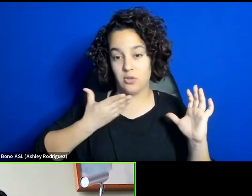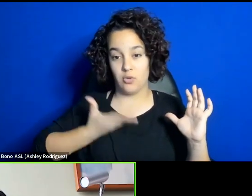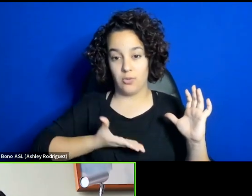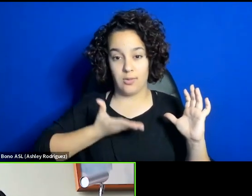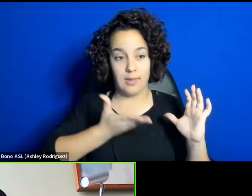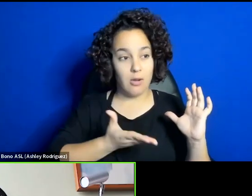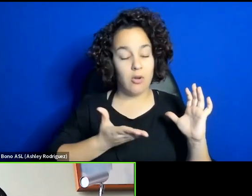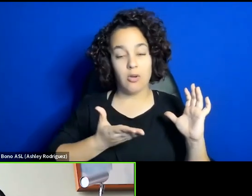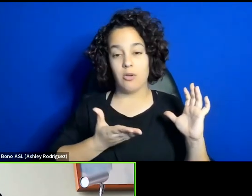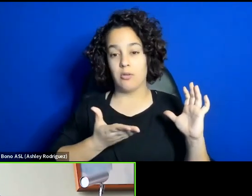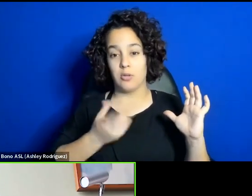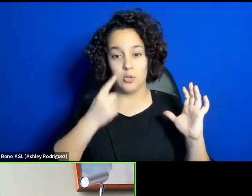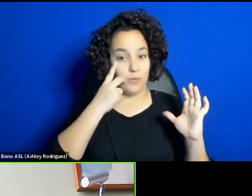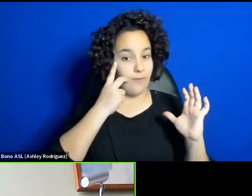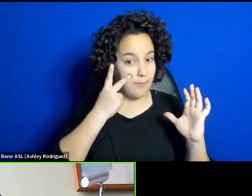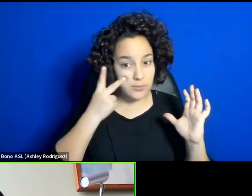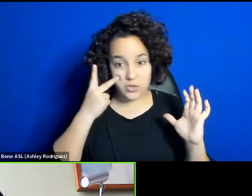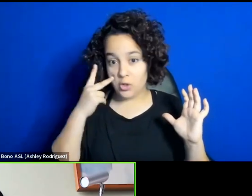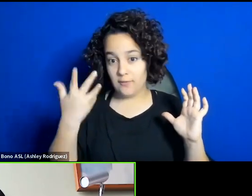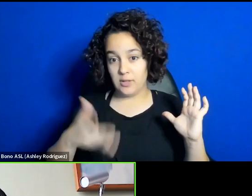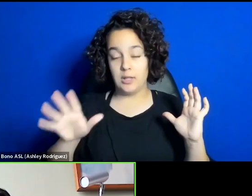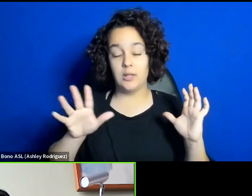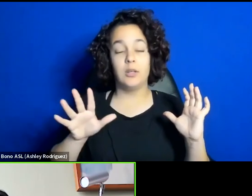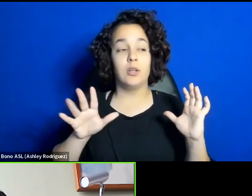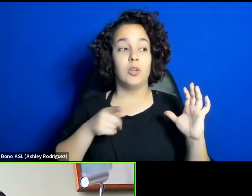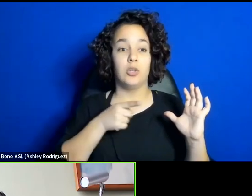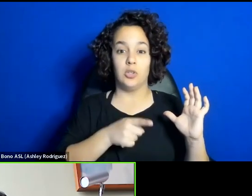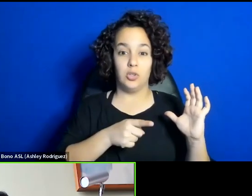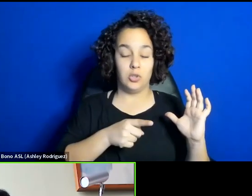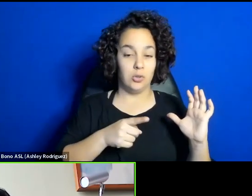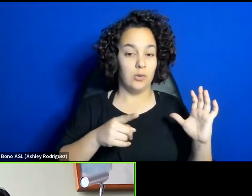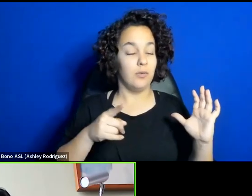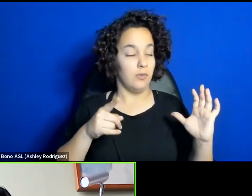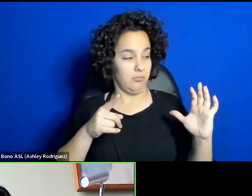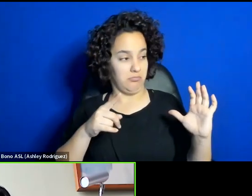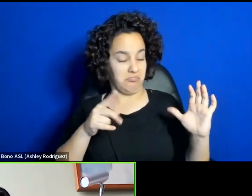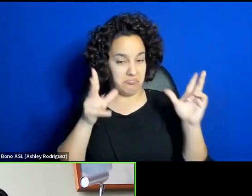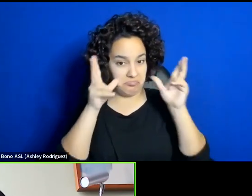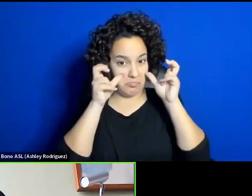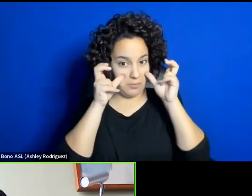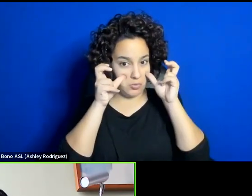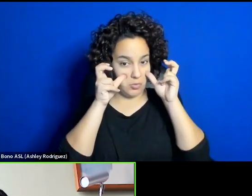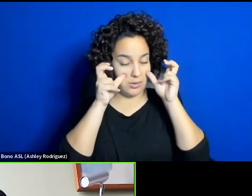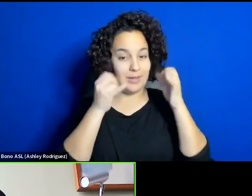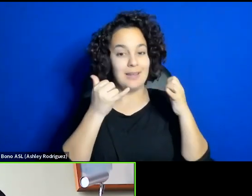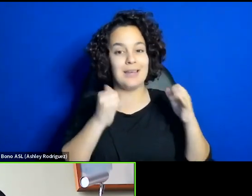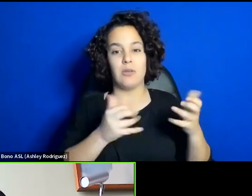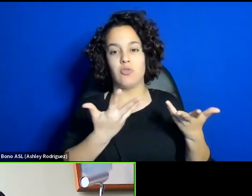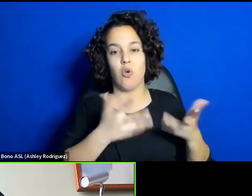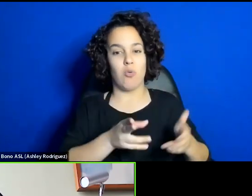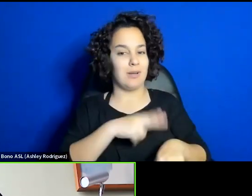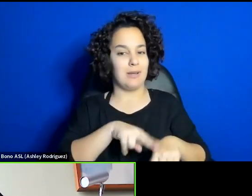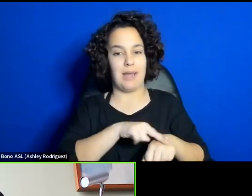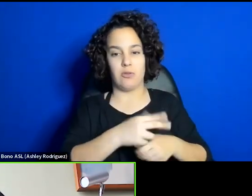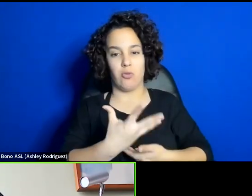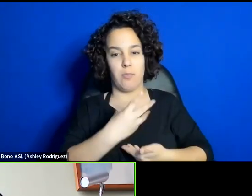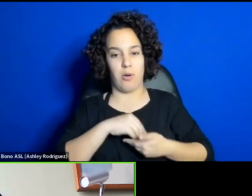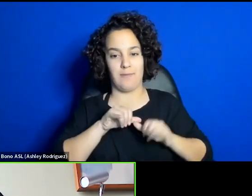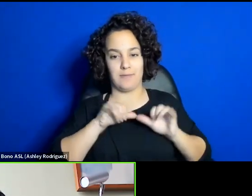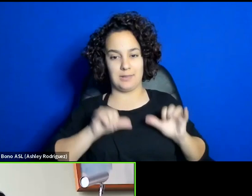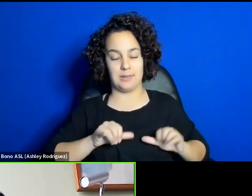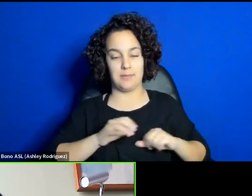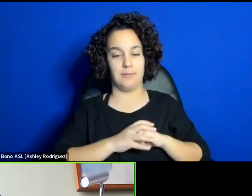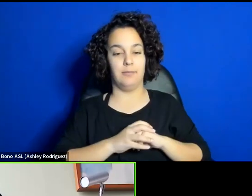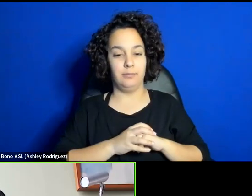living it, you've observed it, you've absorbed it, and it would naturally be in your system. Azad two months